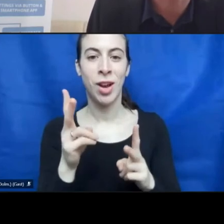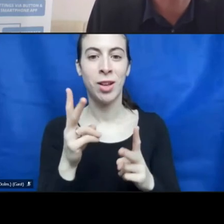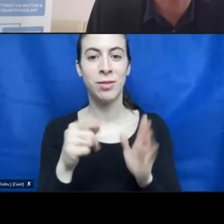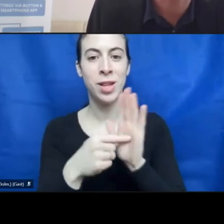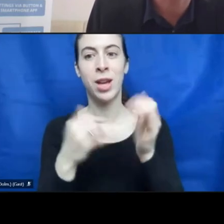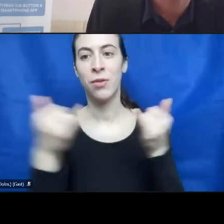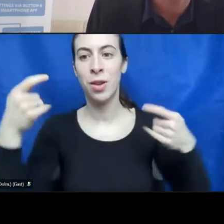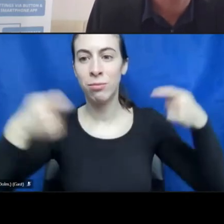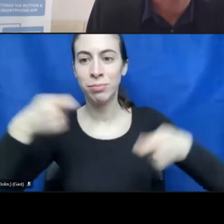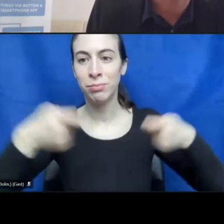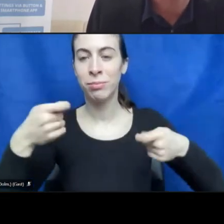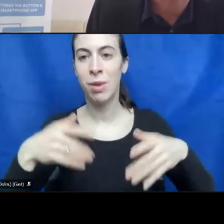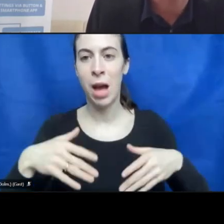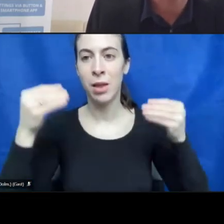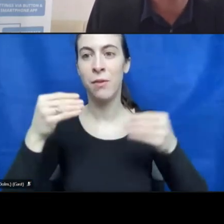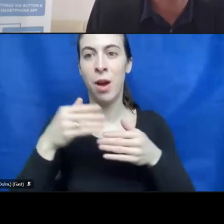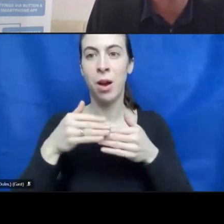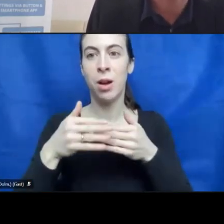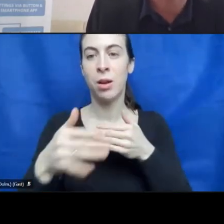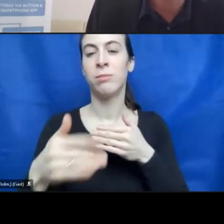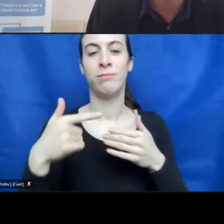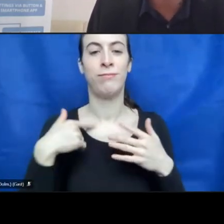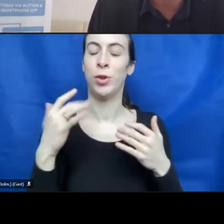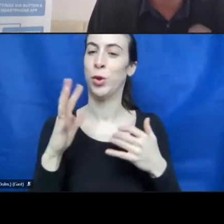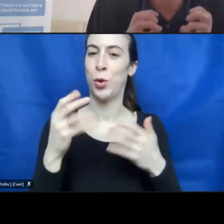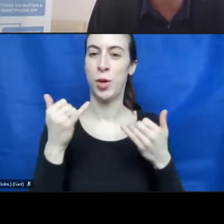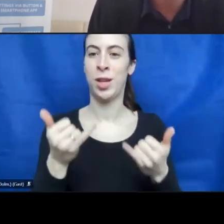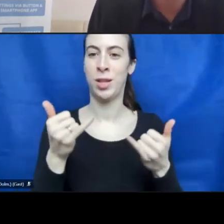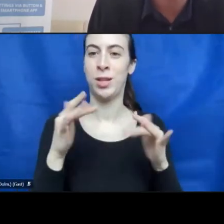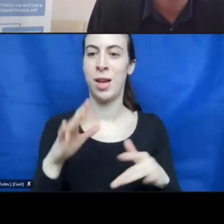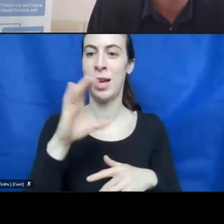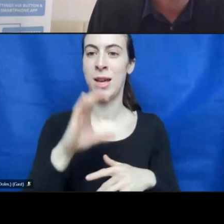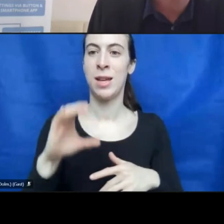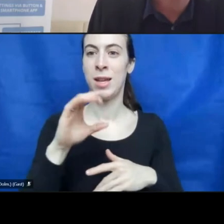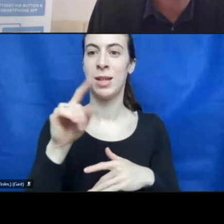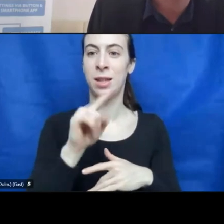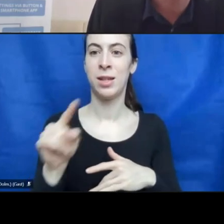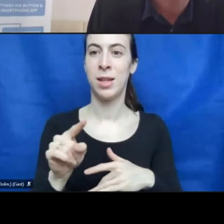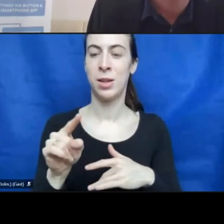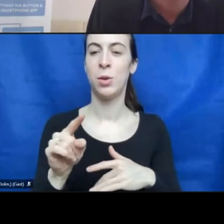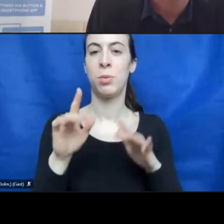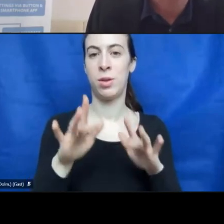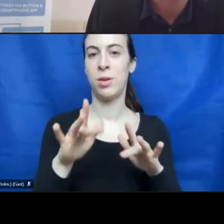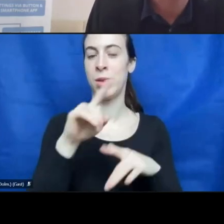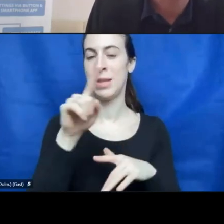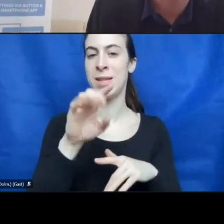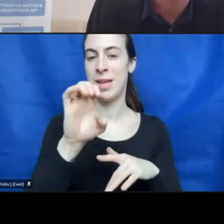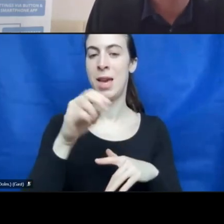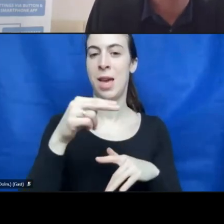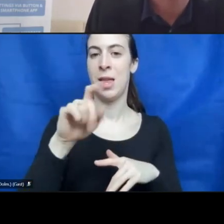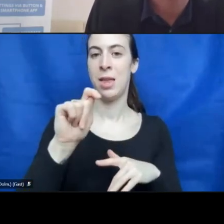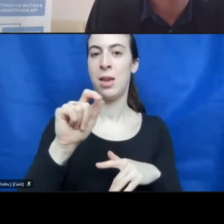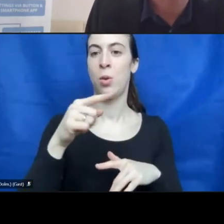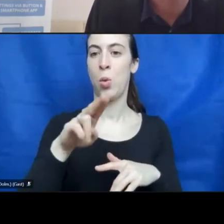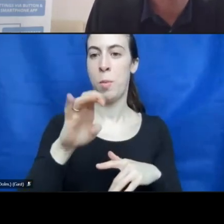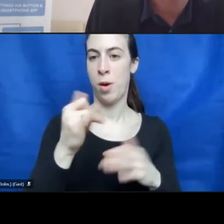are straight at the beginning and I'm very happy that I have Christian Sehetgruber with us here, who is